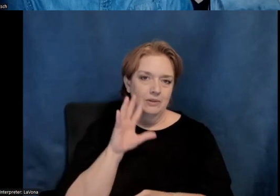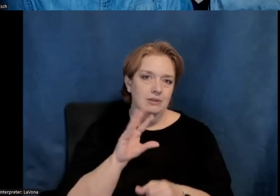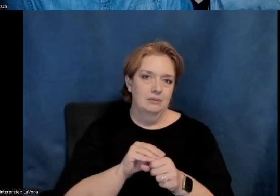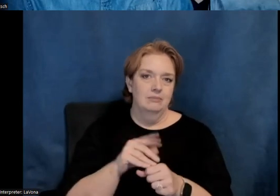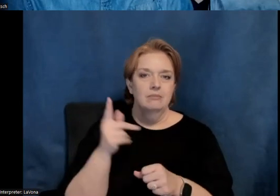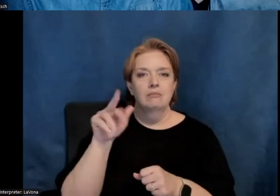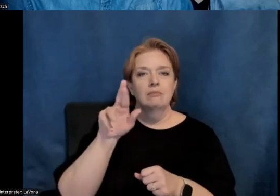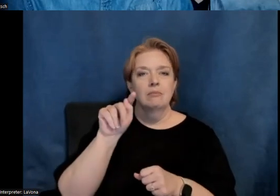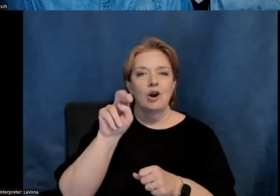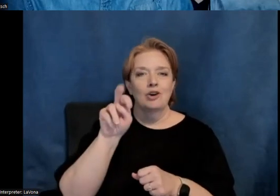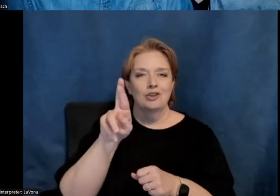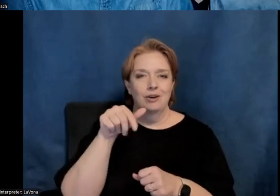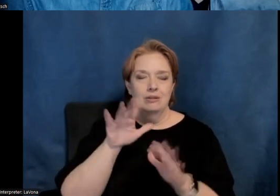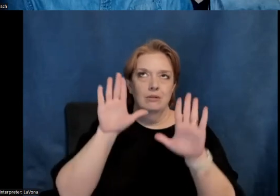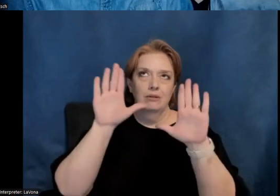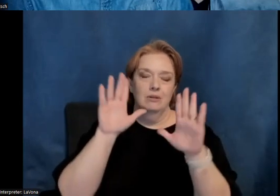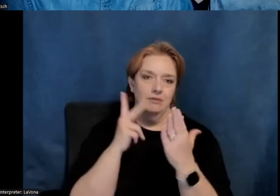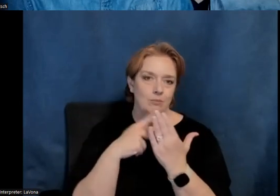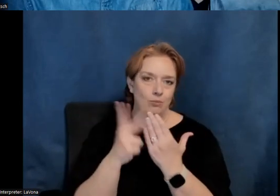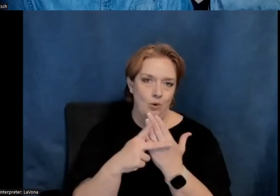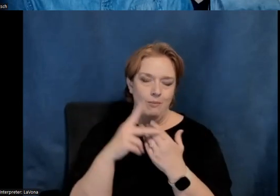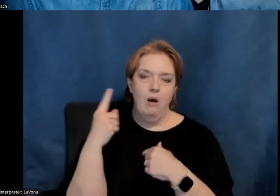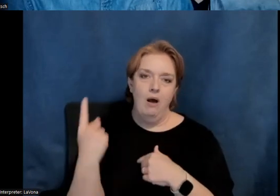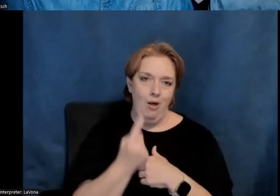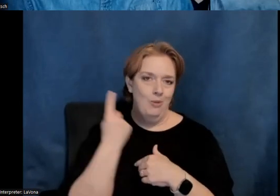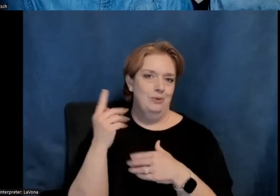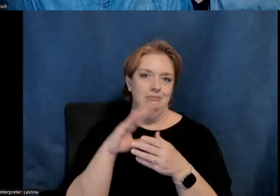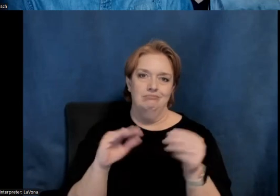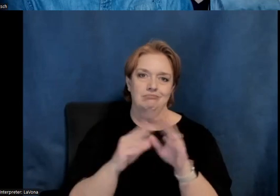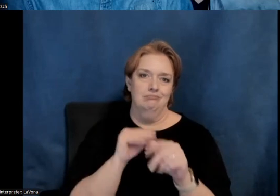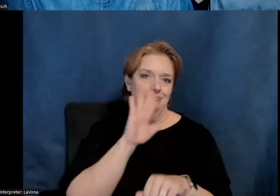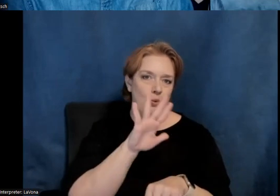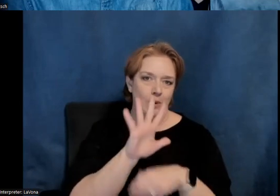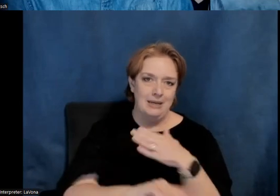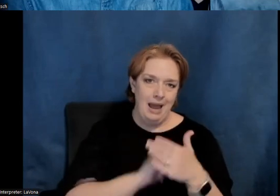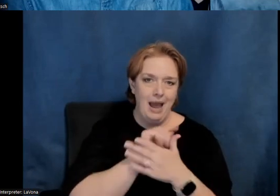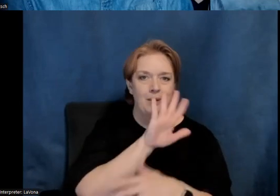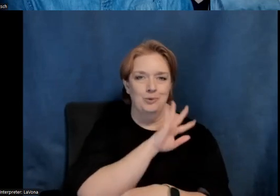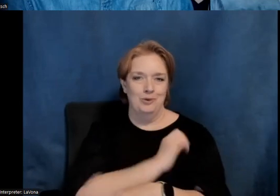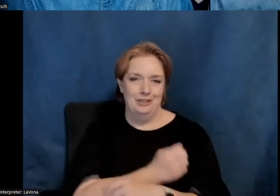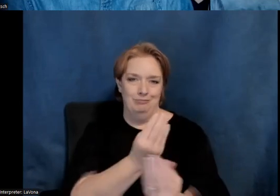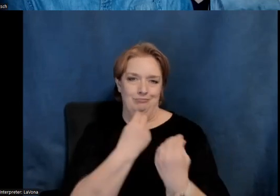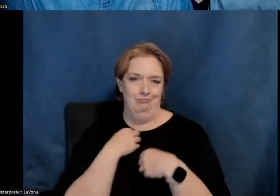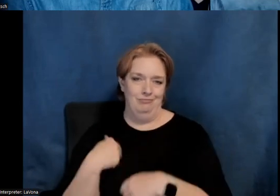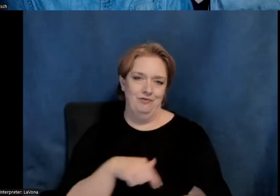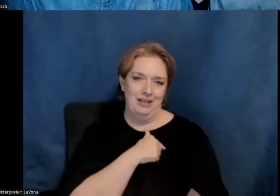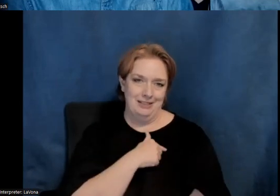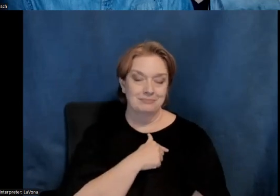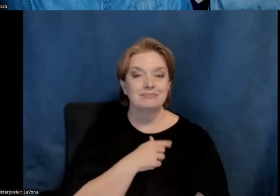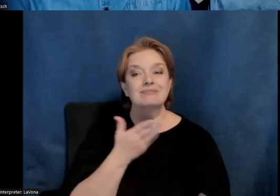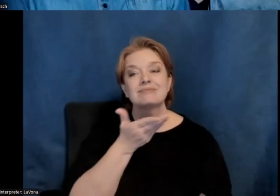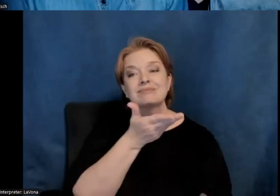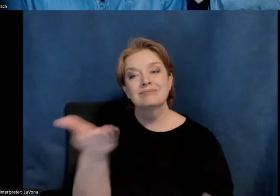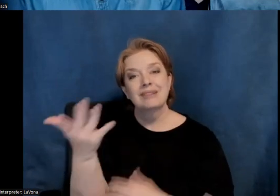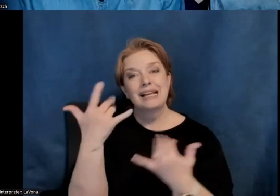in this incredible program and always sharing, um, your time and energy with us. Um, for those of you that are